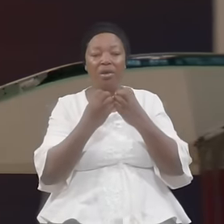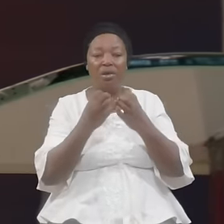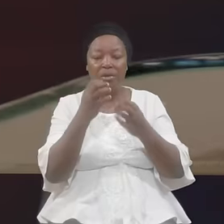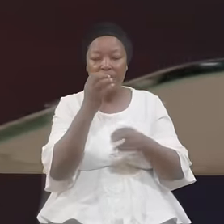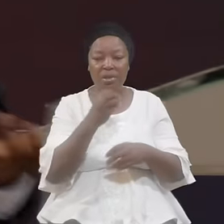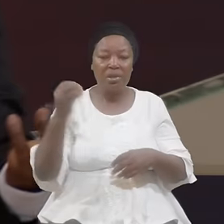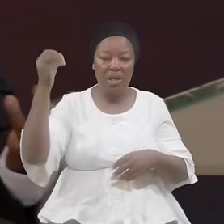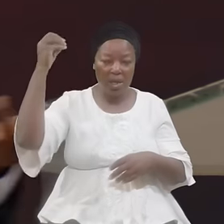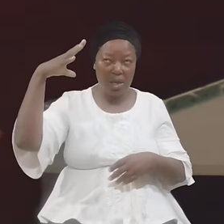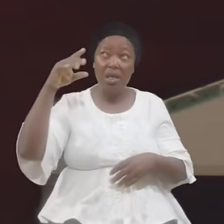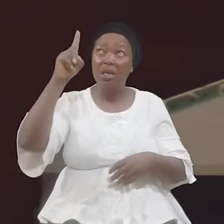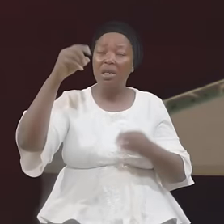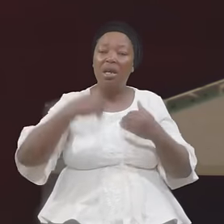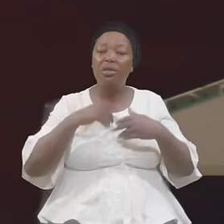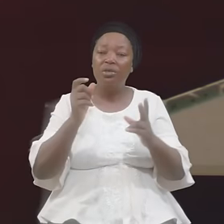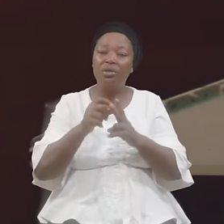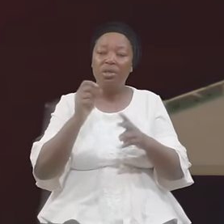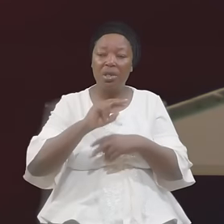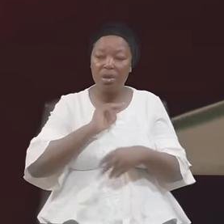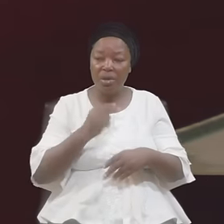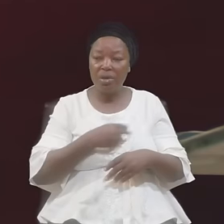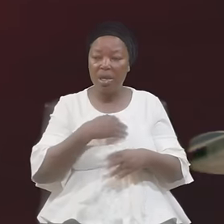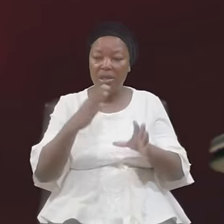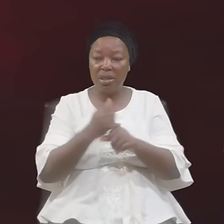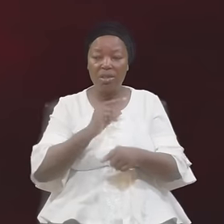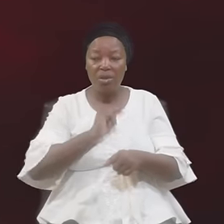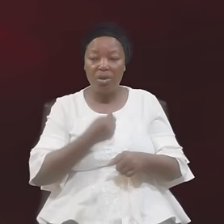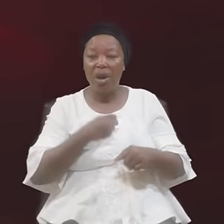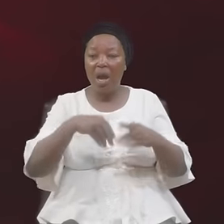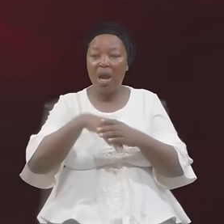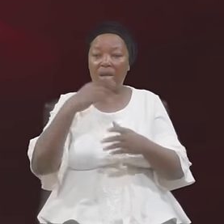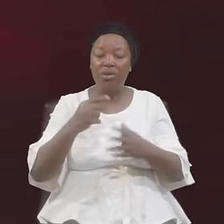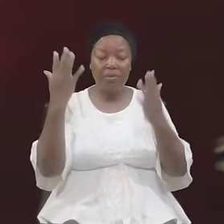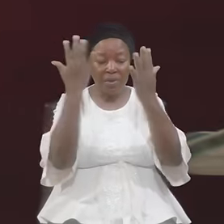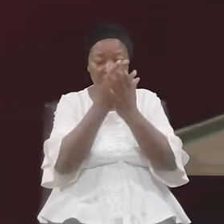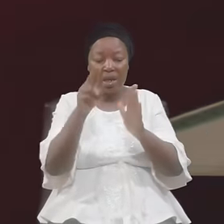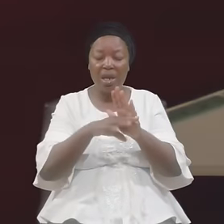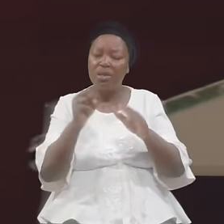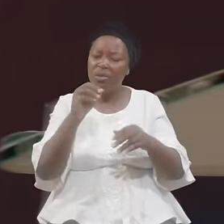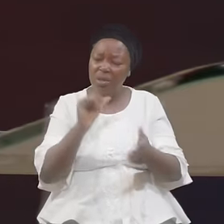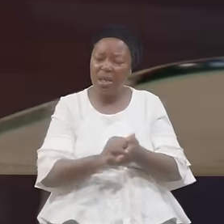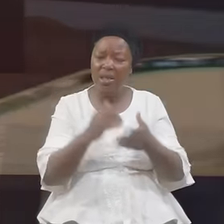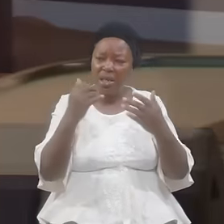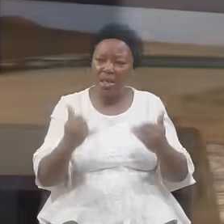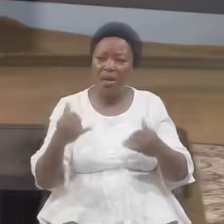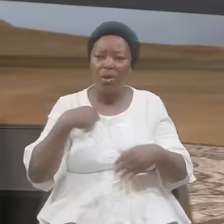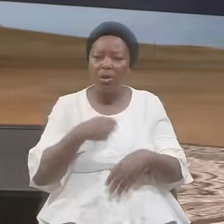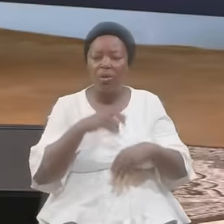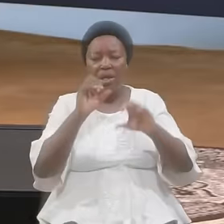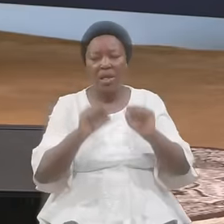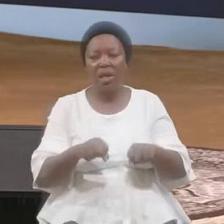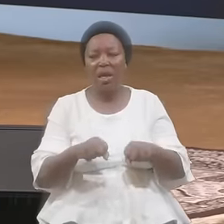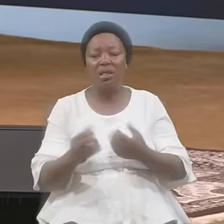He Chooses Us And He Takes Us Out Of Darkness So That Now We Can